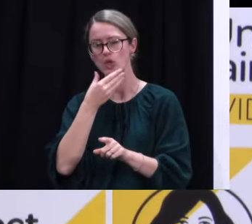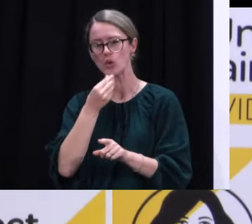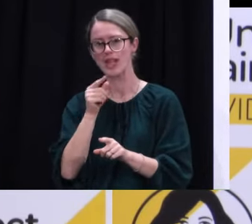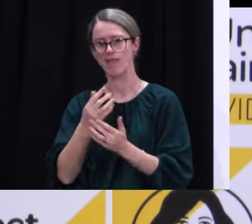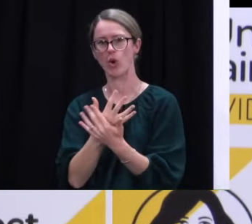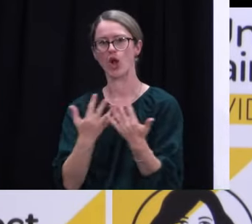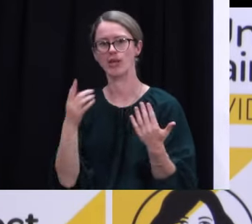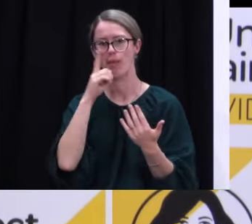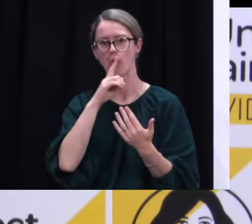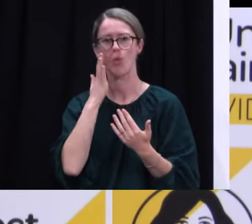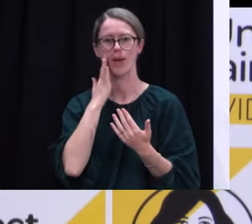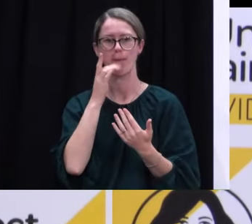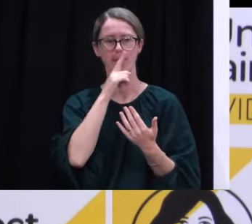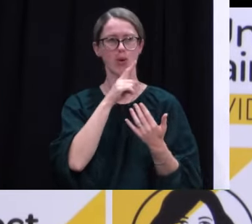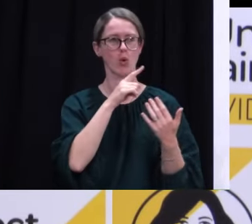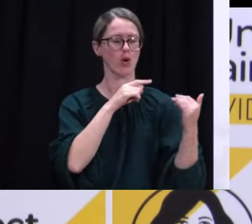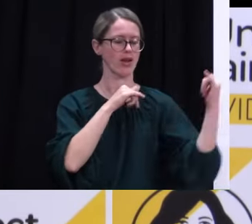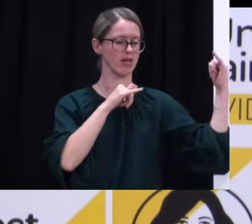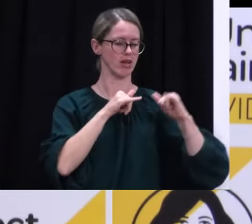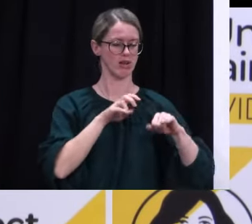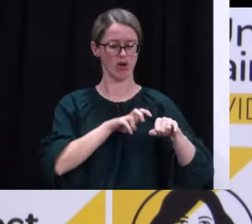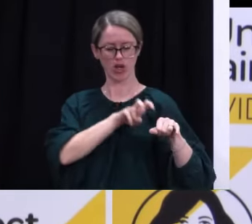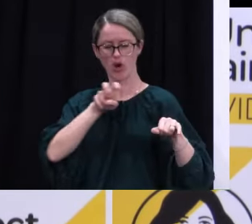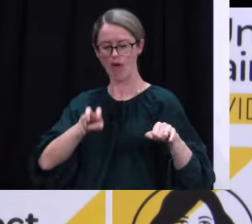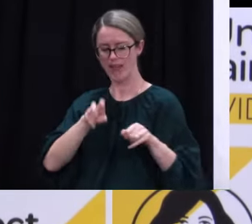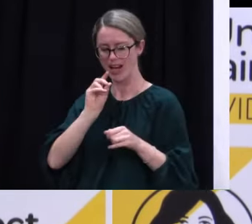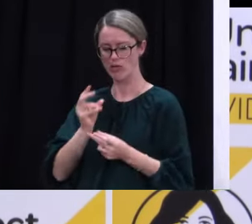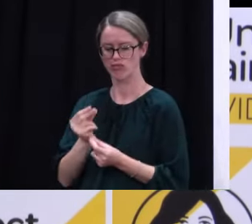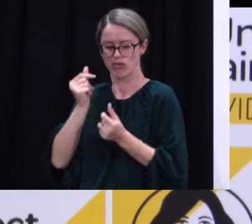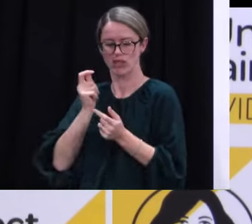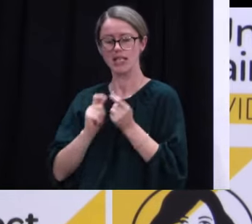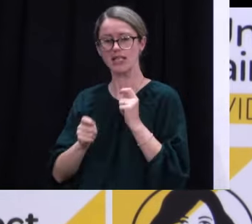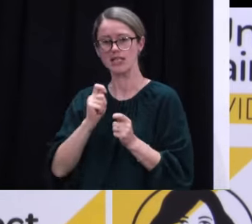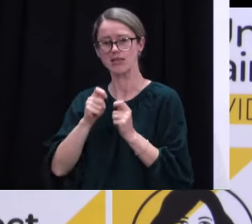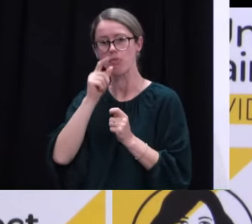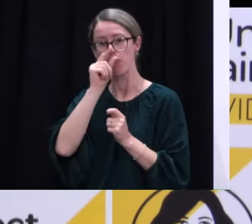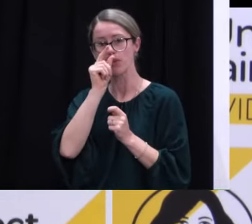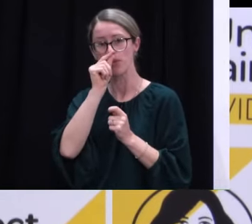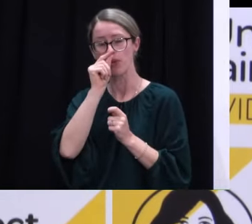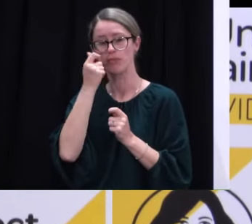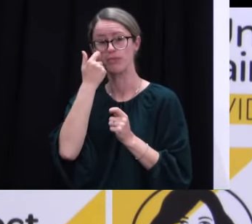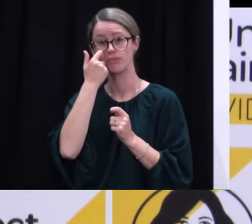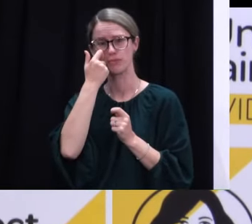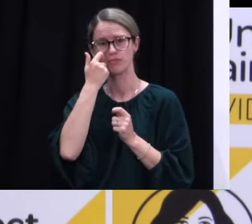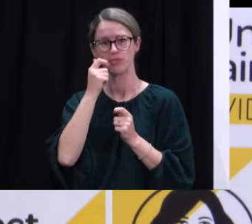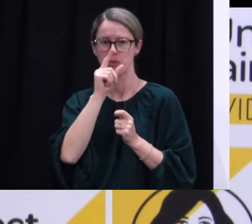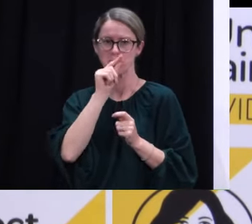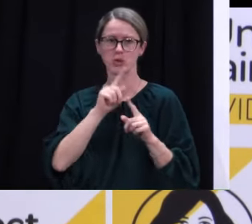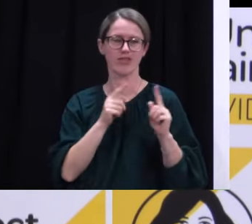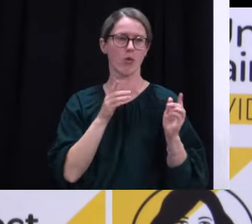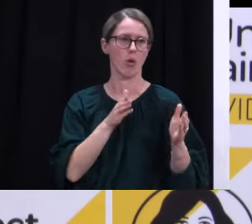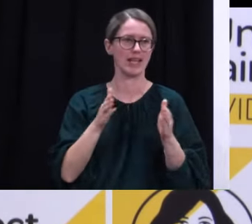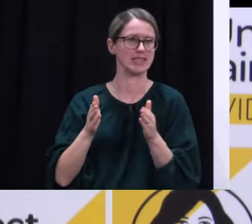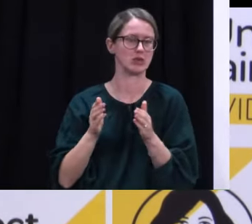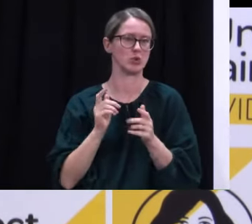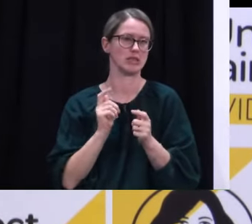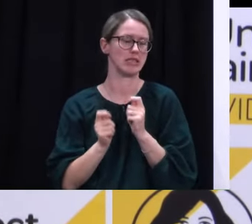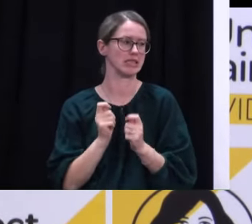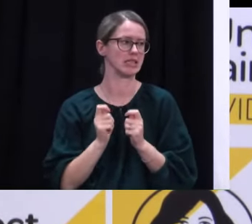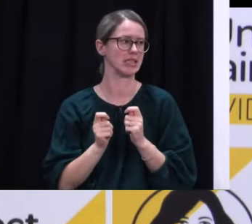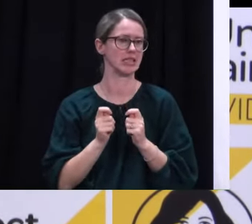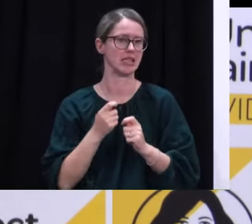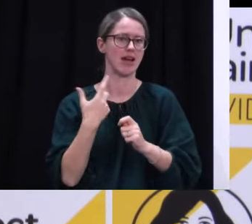come through the border into the country, as part of a possible mix of things we might have in the future along with